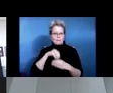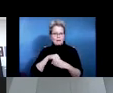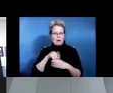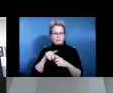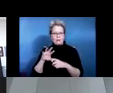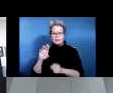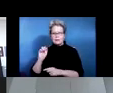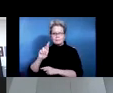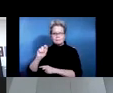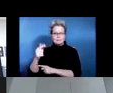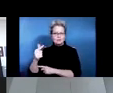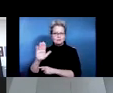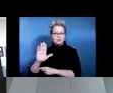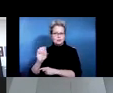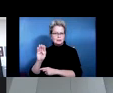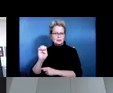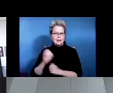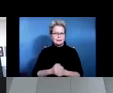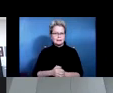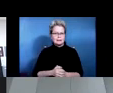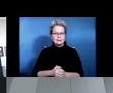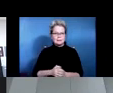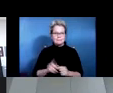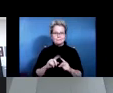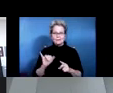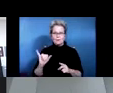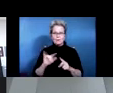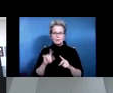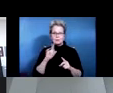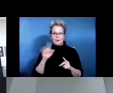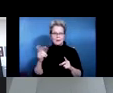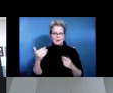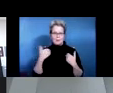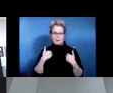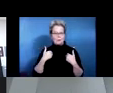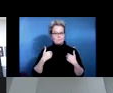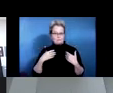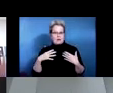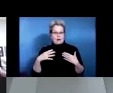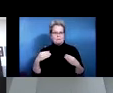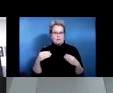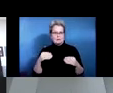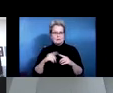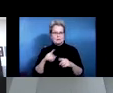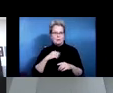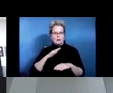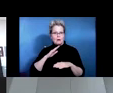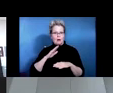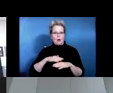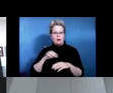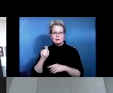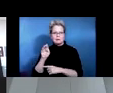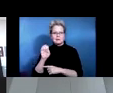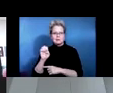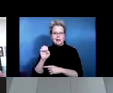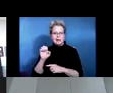open to having this this assistive technology evaluation occur on site um so we had had to kind of be the intermediary